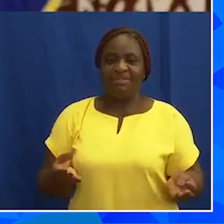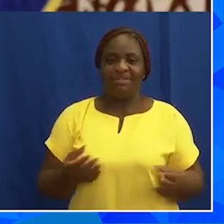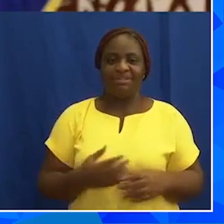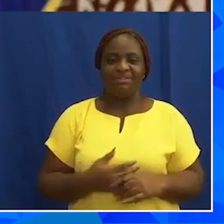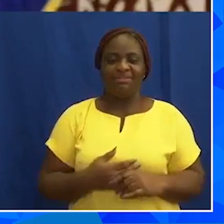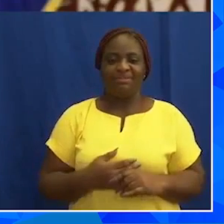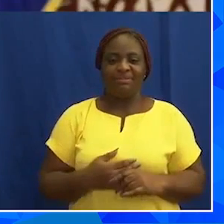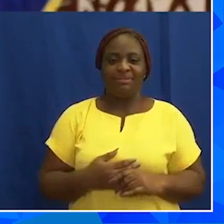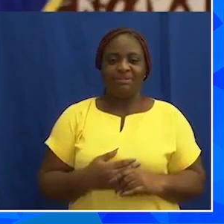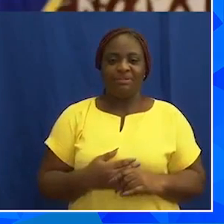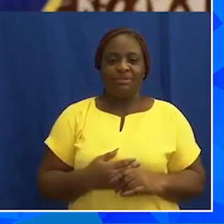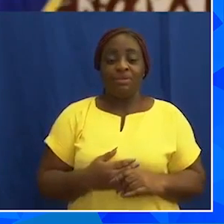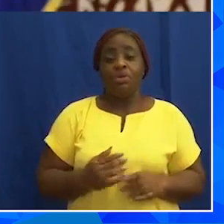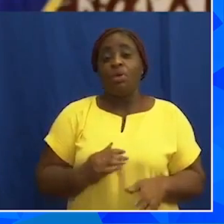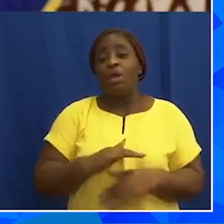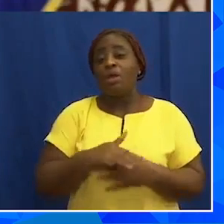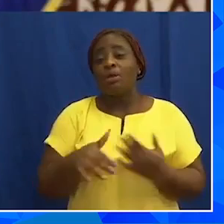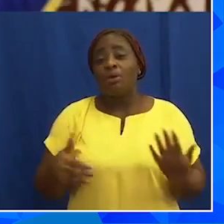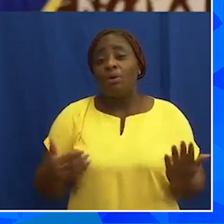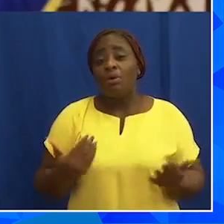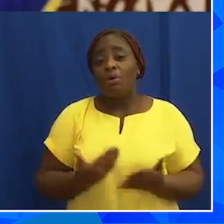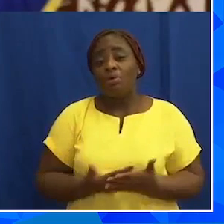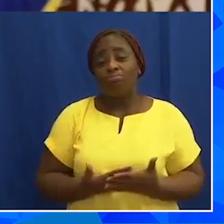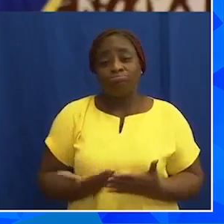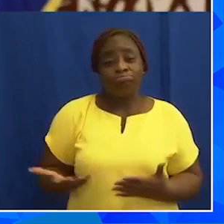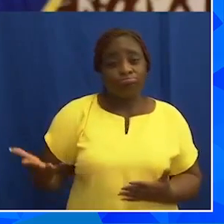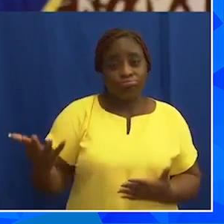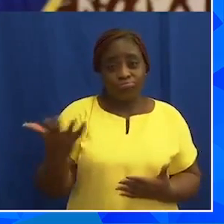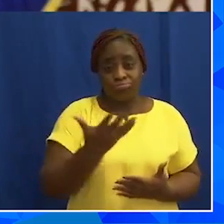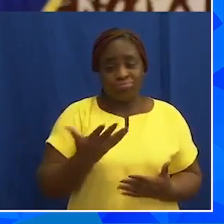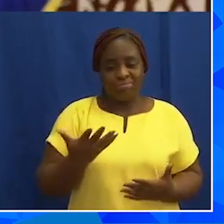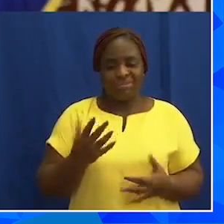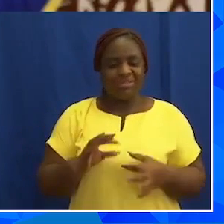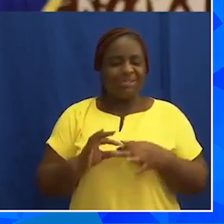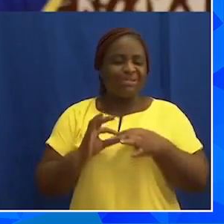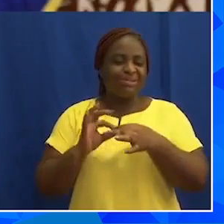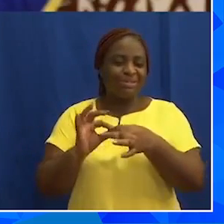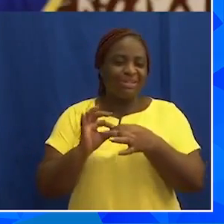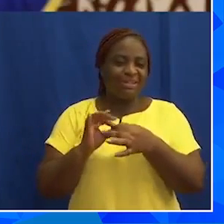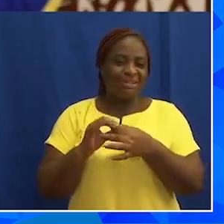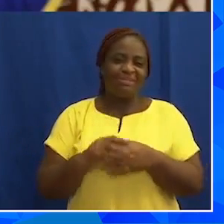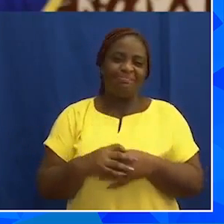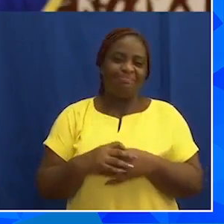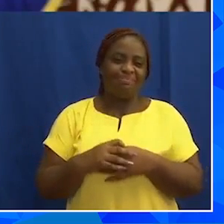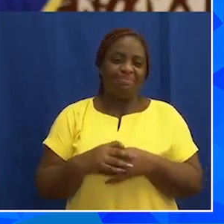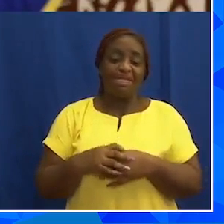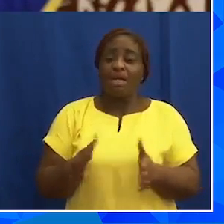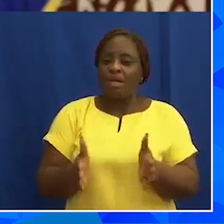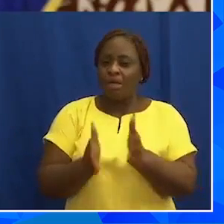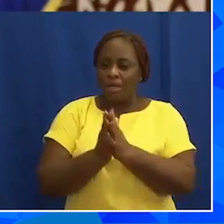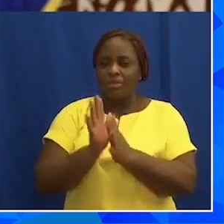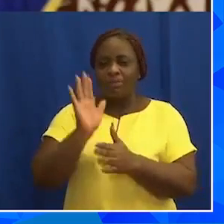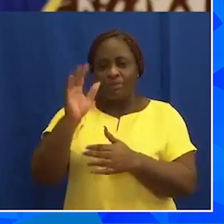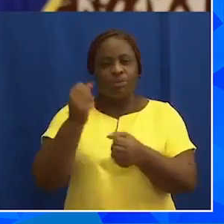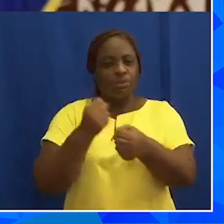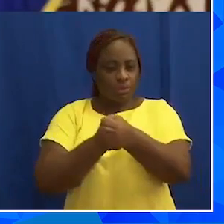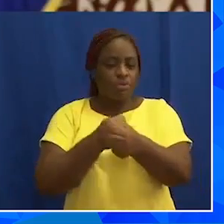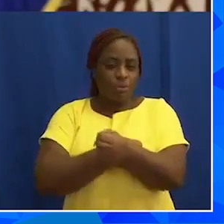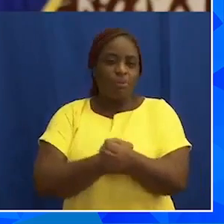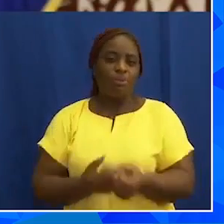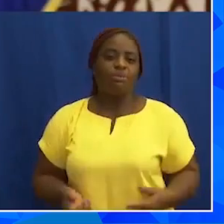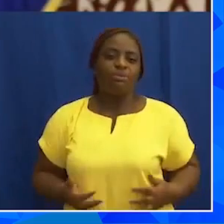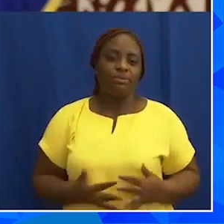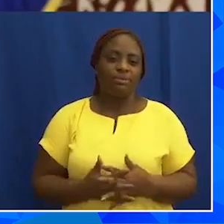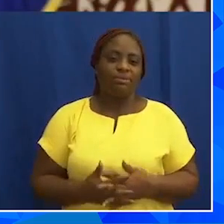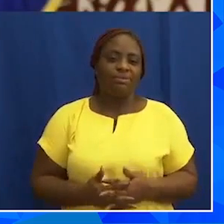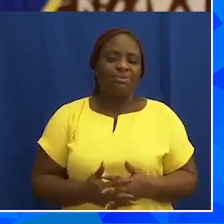I have total confidence on our ability to work our way out of our current difficulties. We are not afraid